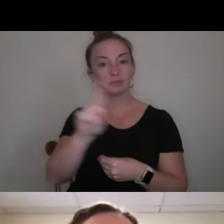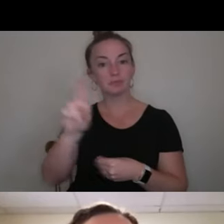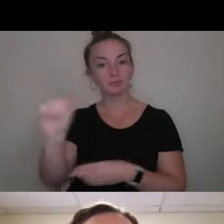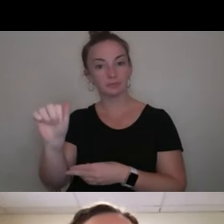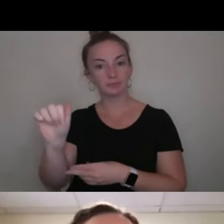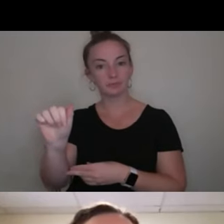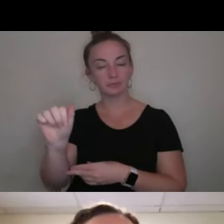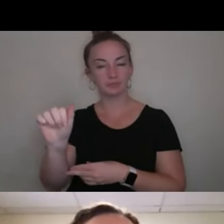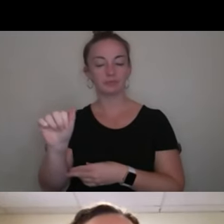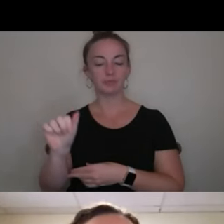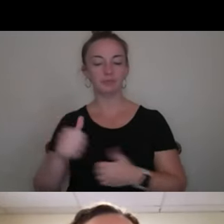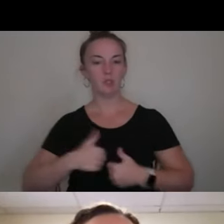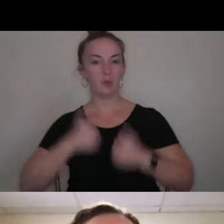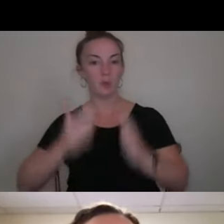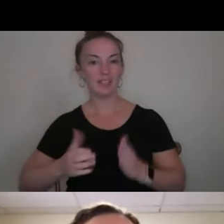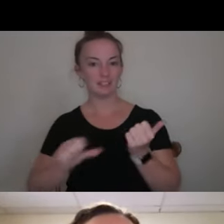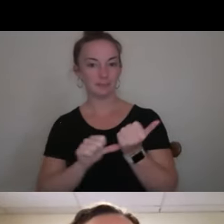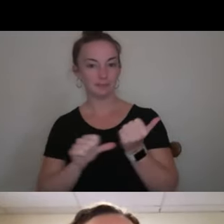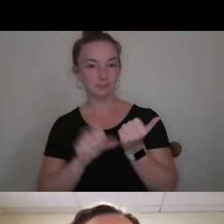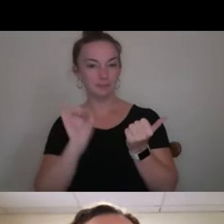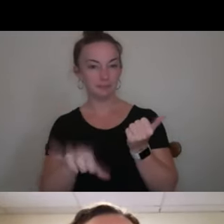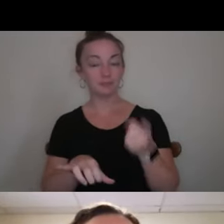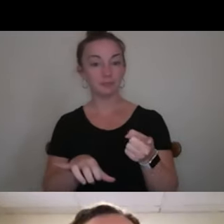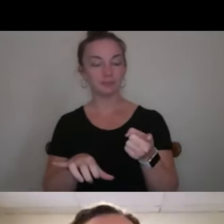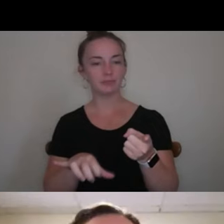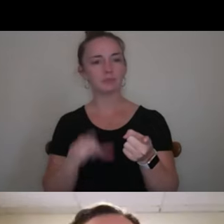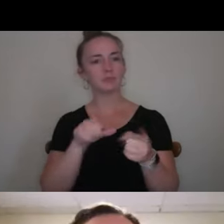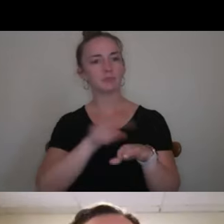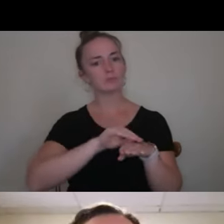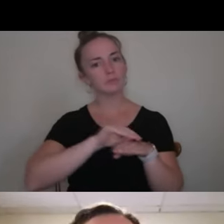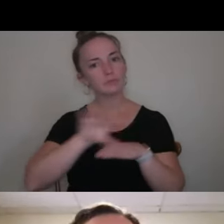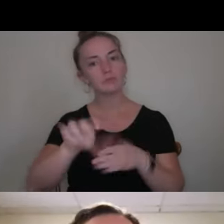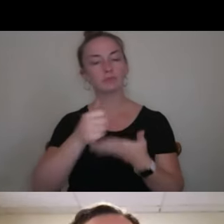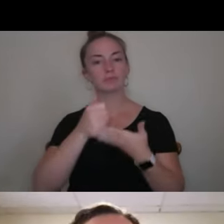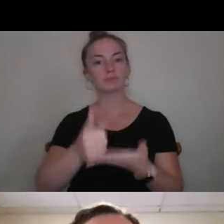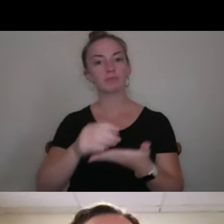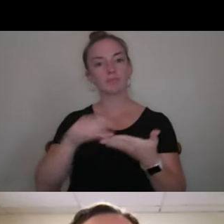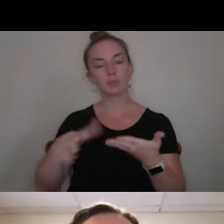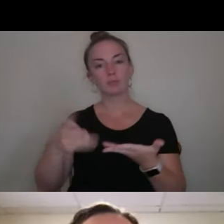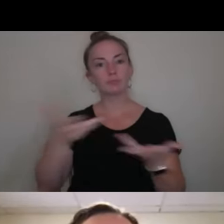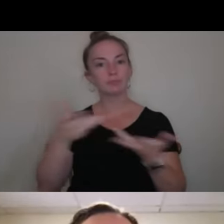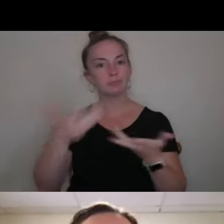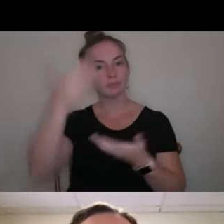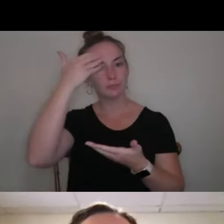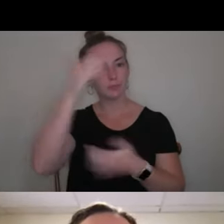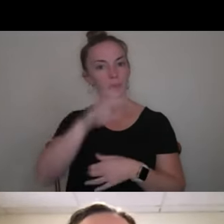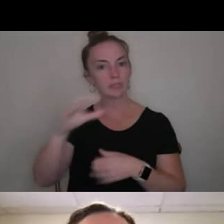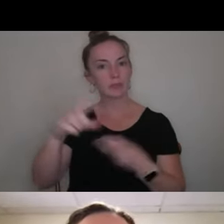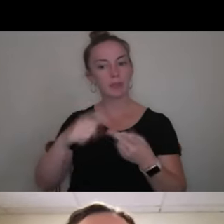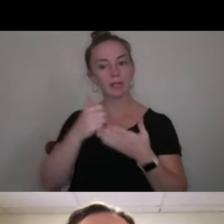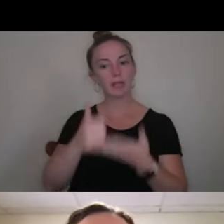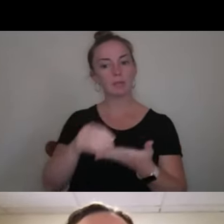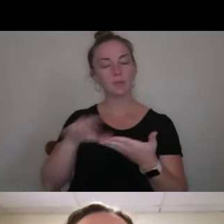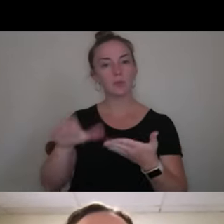a resident assistant. And you're influential in helping students get to know center, kind of helping students adjust.